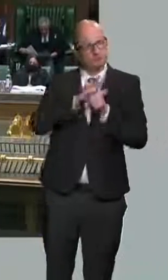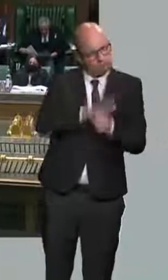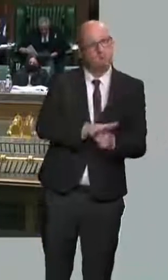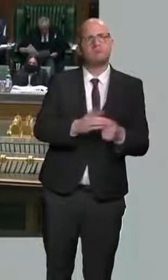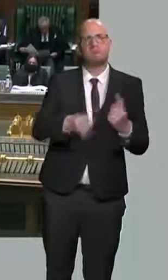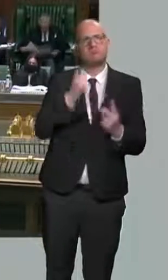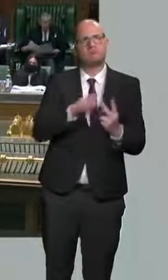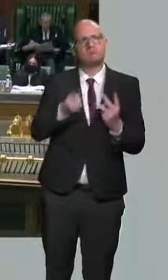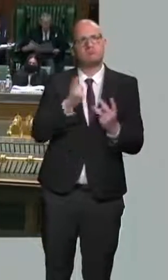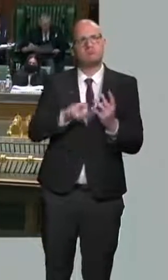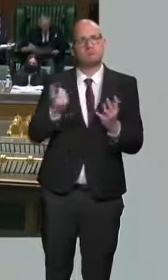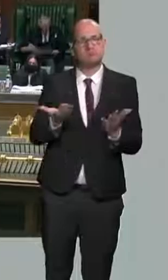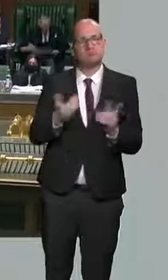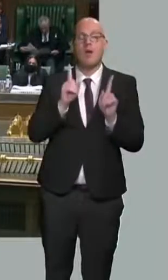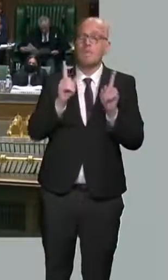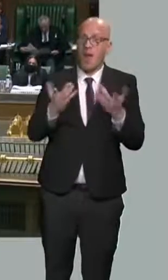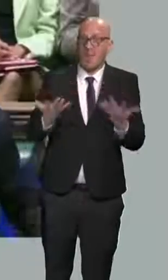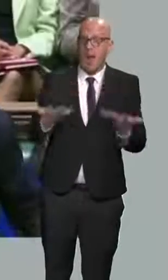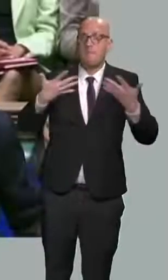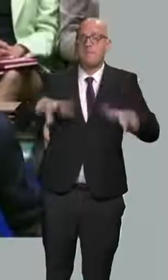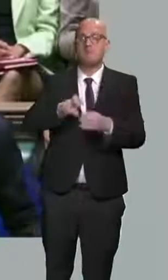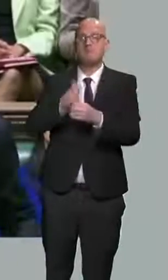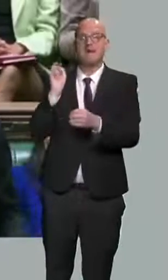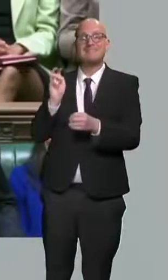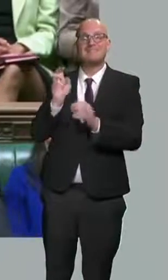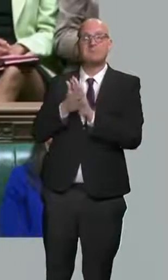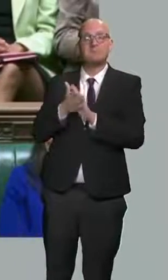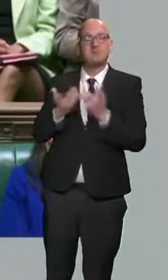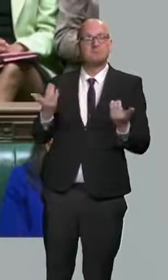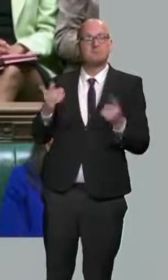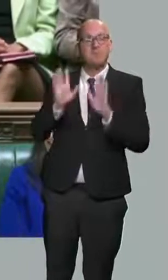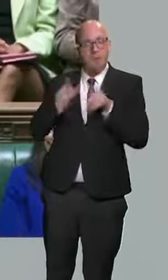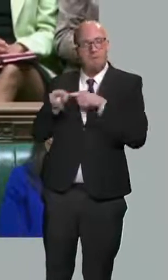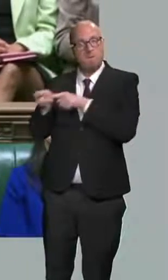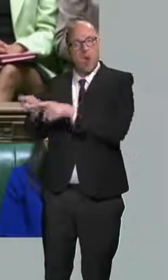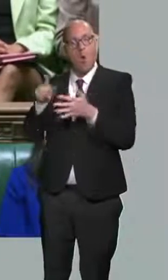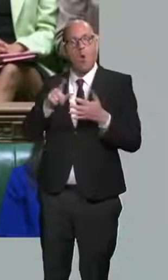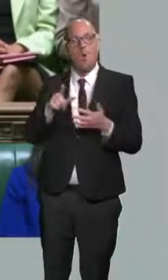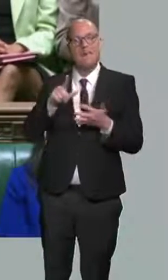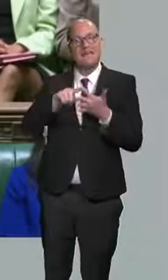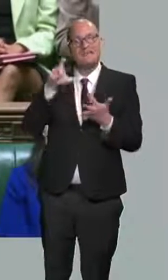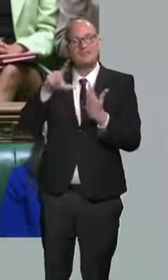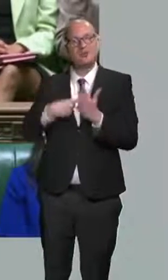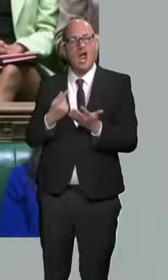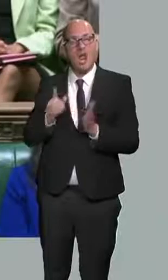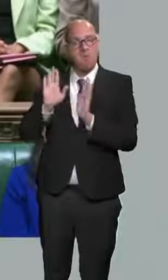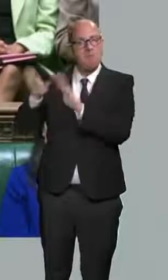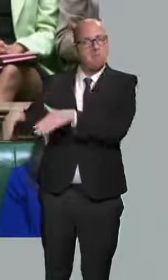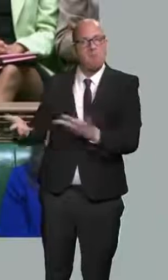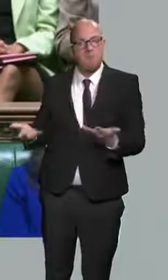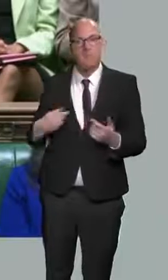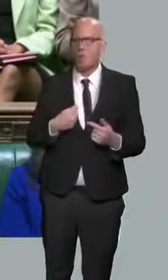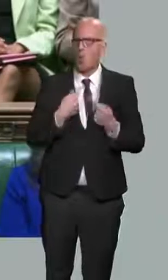But thanks to Brexit, we are no longer constrained by EU laws. So I can announce that for the next five